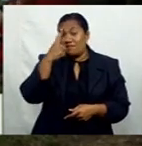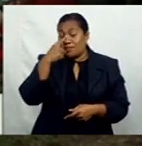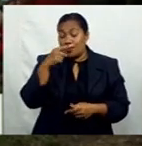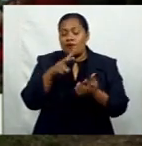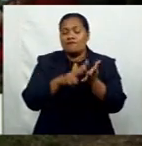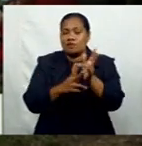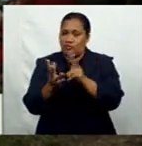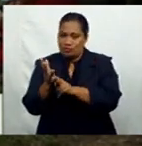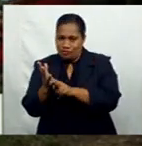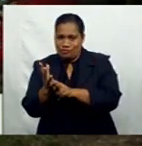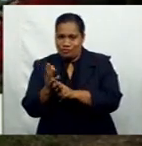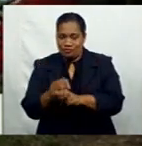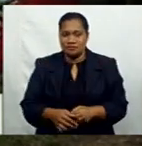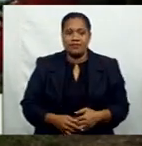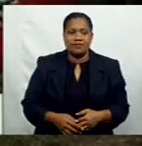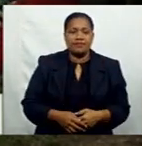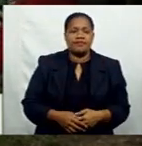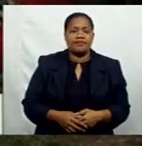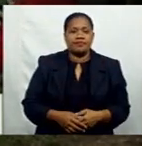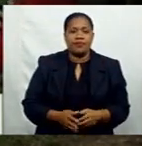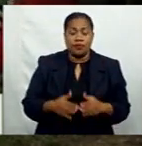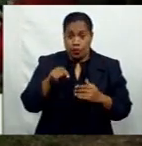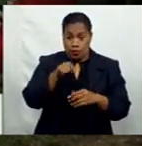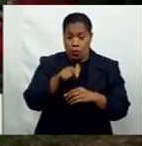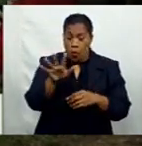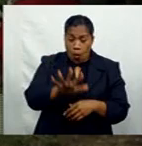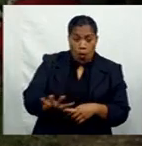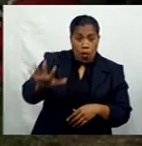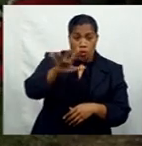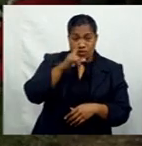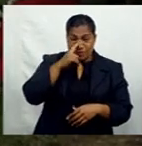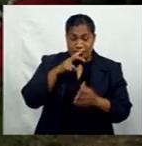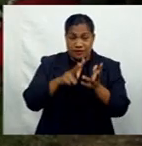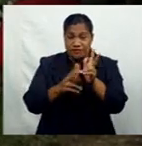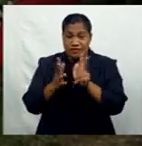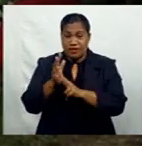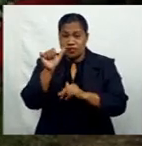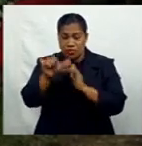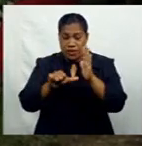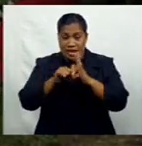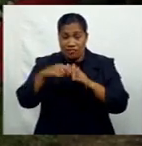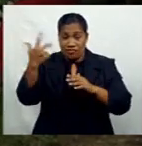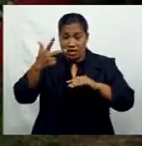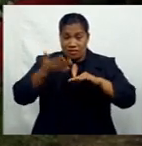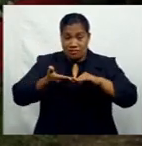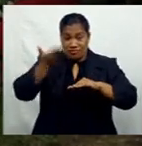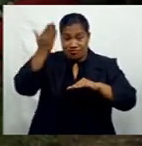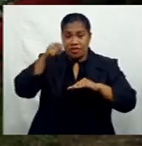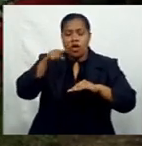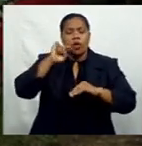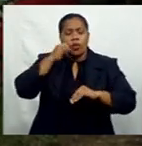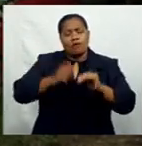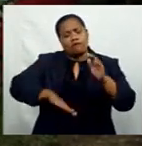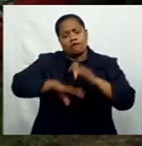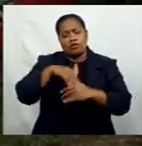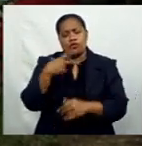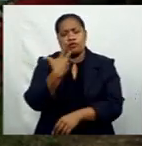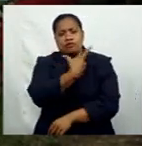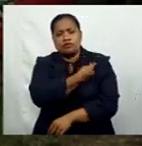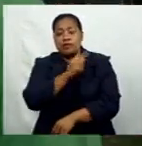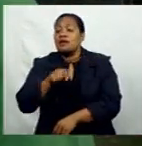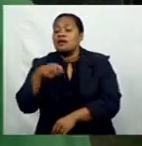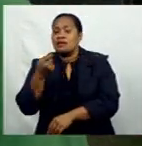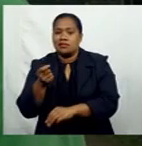The village headman is optimistic that all of these villages who are above the age of 18 will be fully vaccinated by next